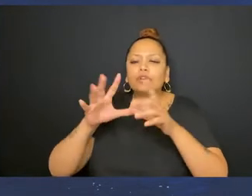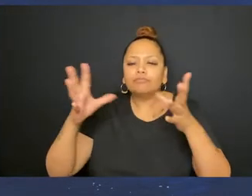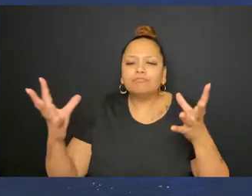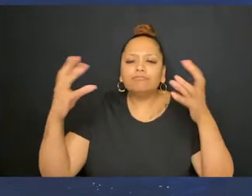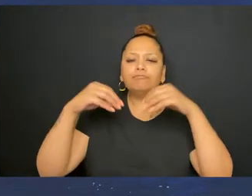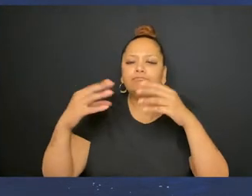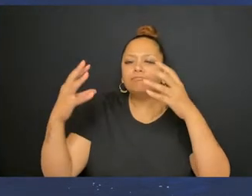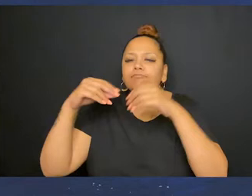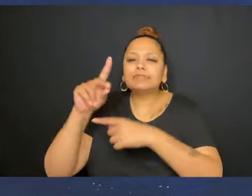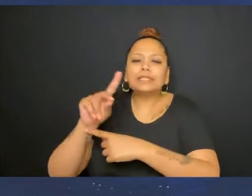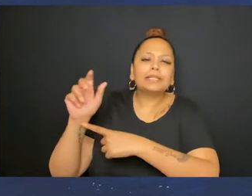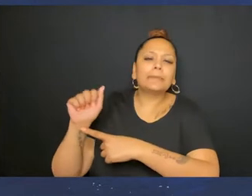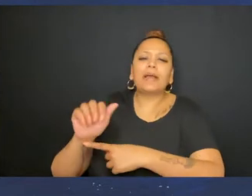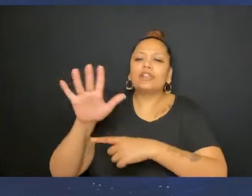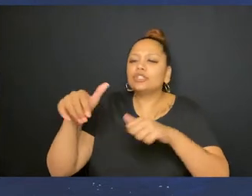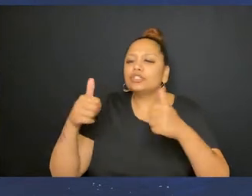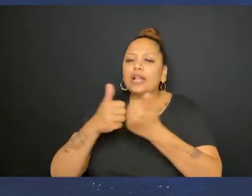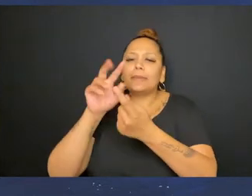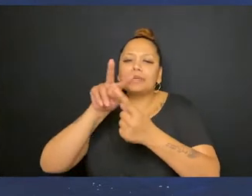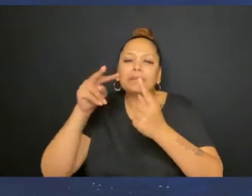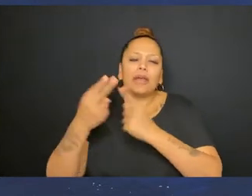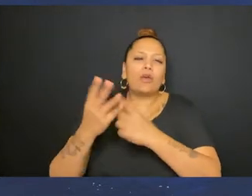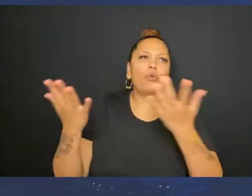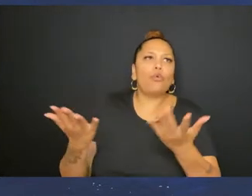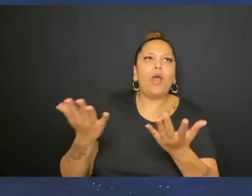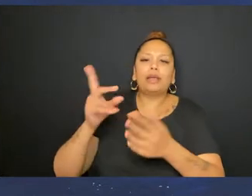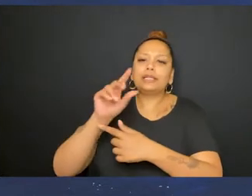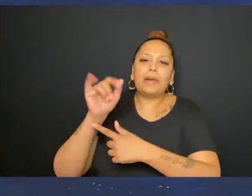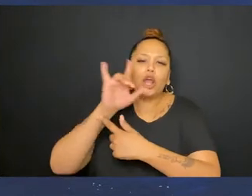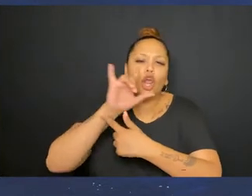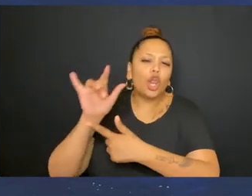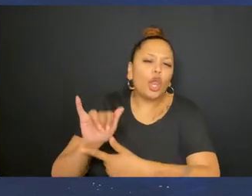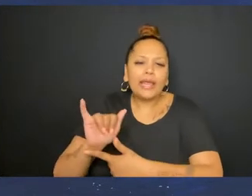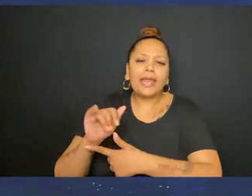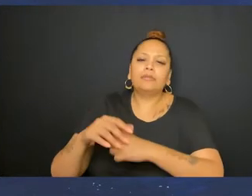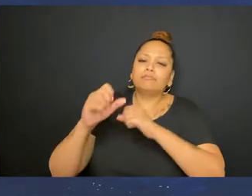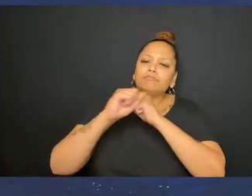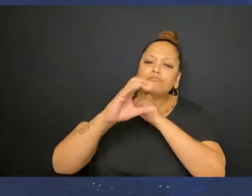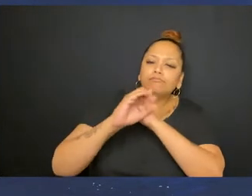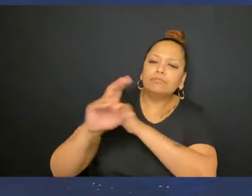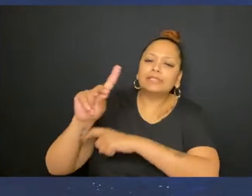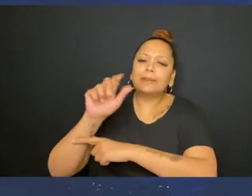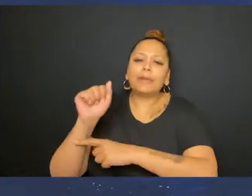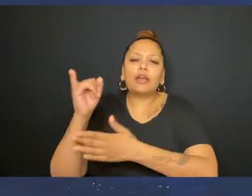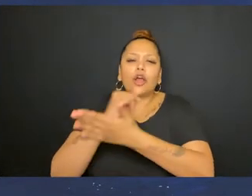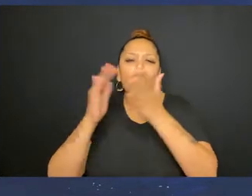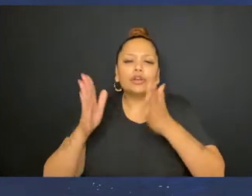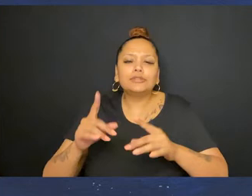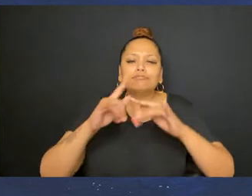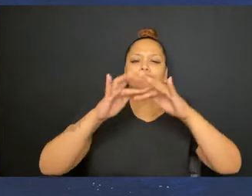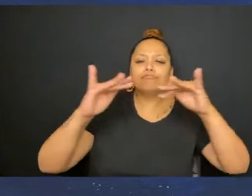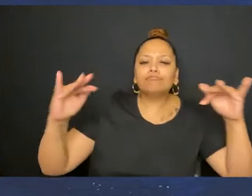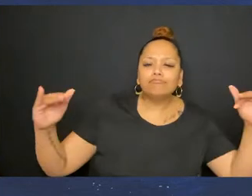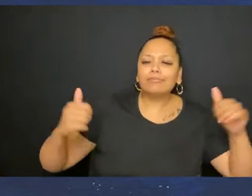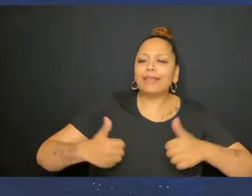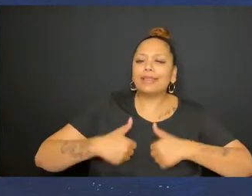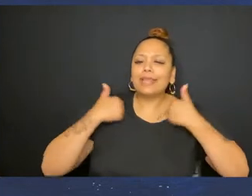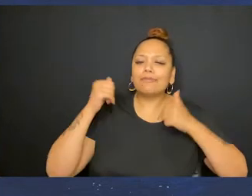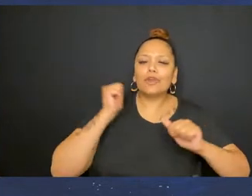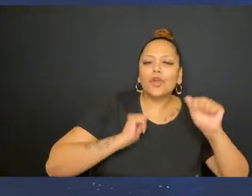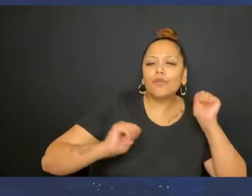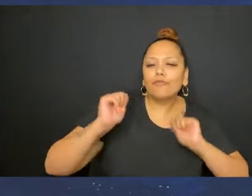-stigmatize disability and challenge perceptions of what disability looks like through promoting disabled artists in a variety of forms,